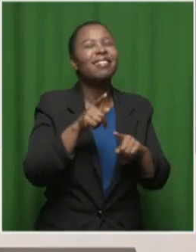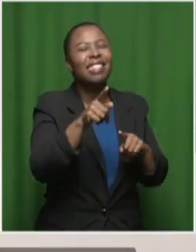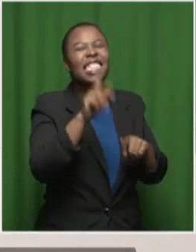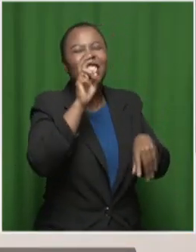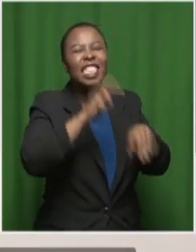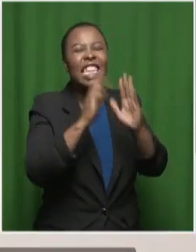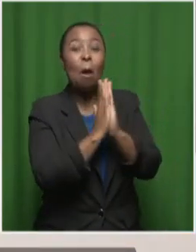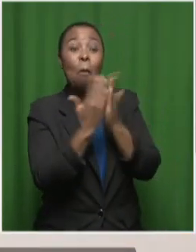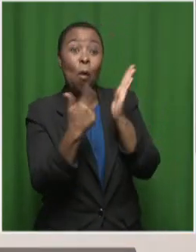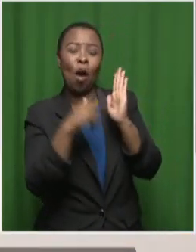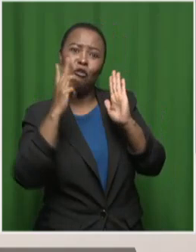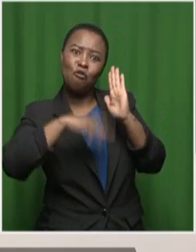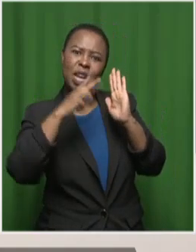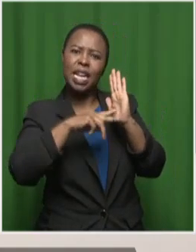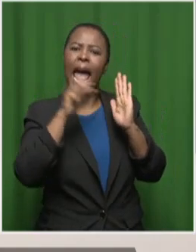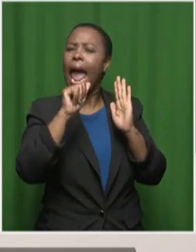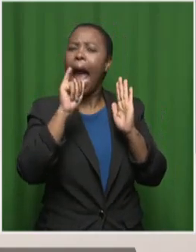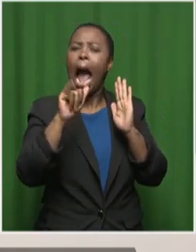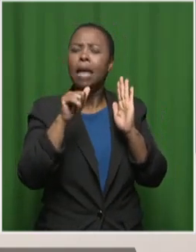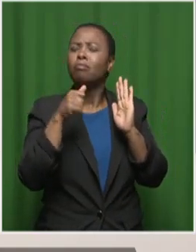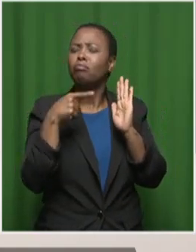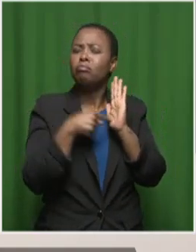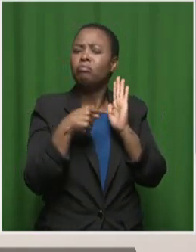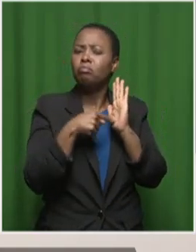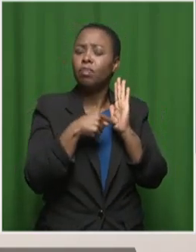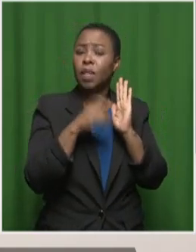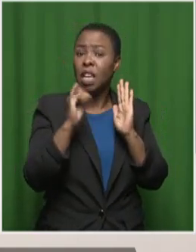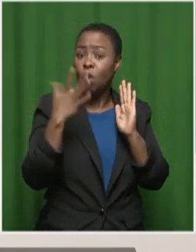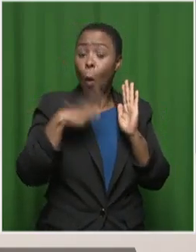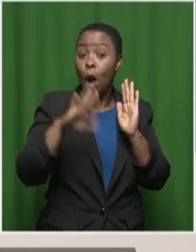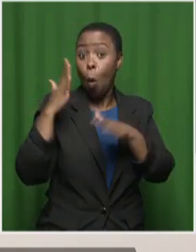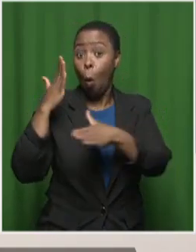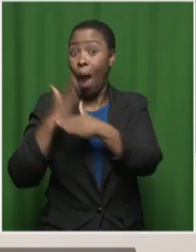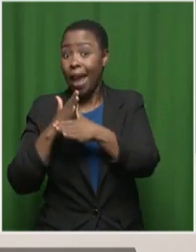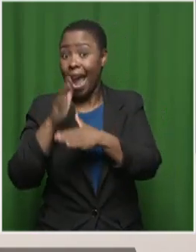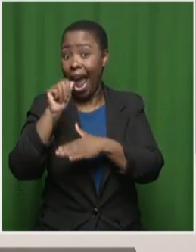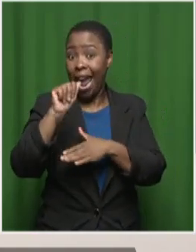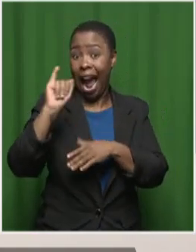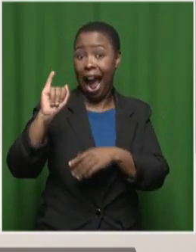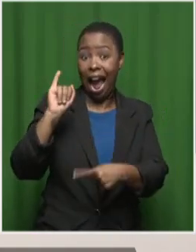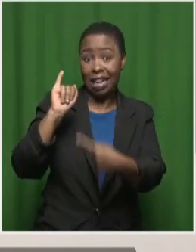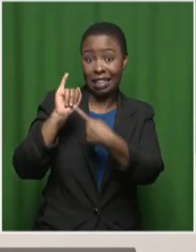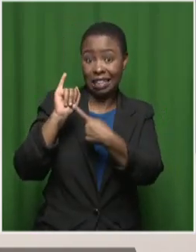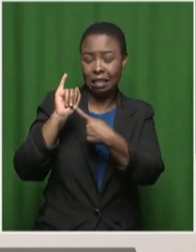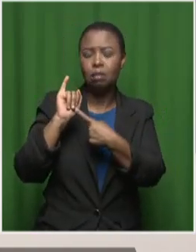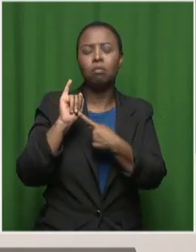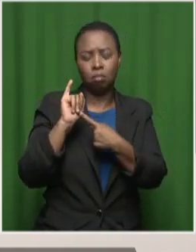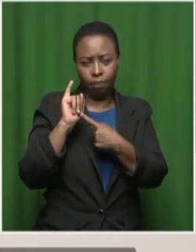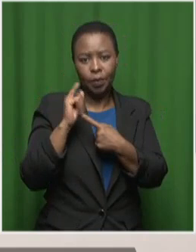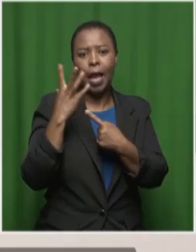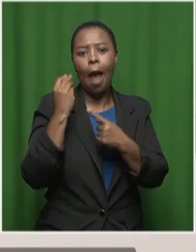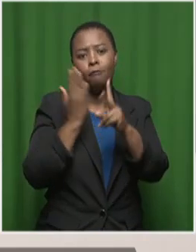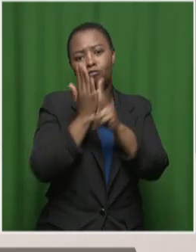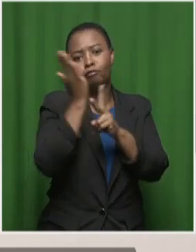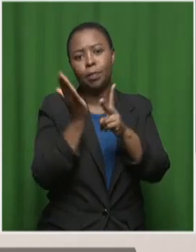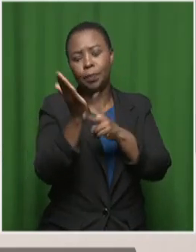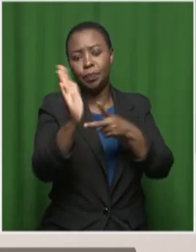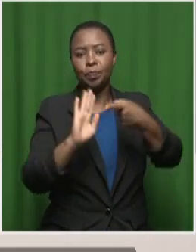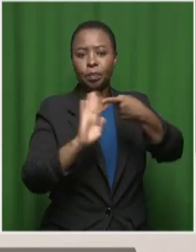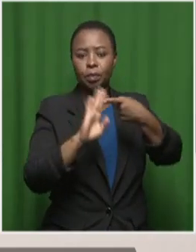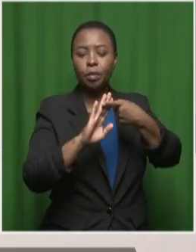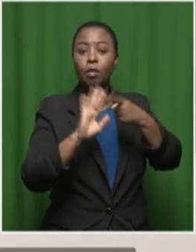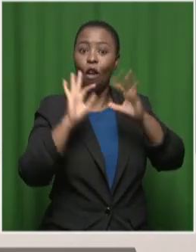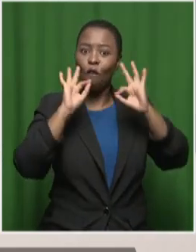understand AI and its impact, generally speaking. If you want to work in AI, then there's two routes to go. The one is formal